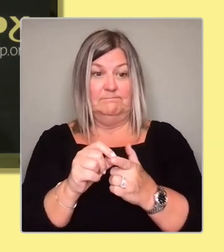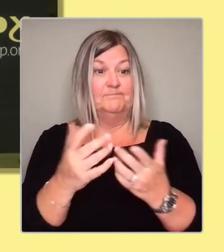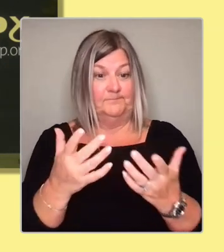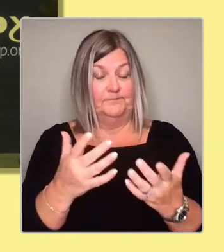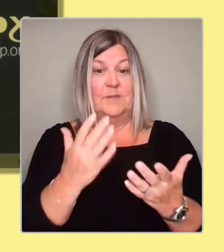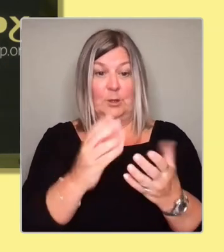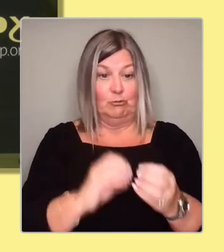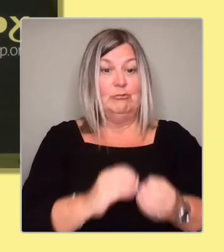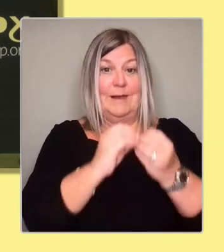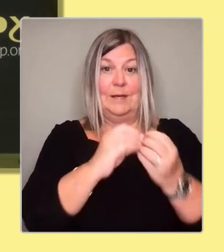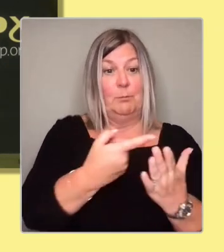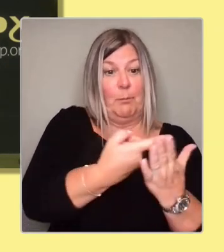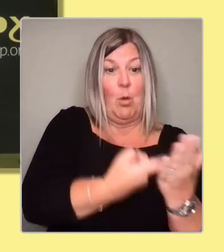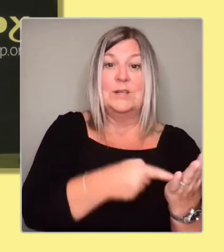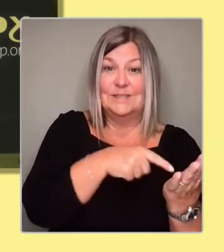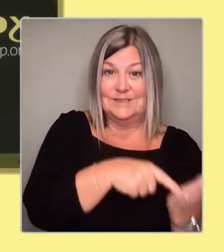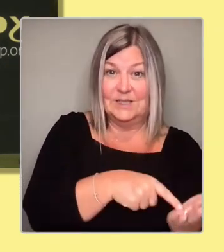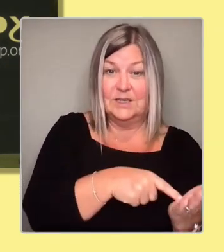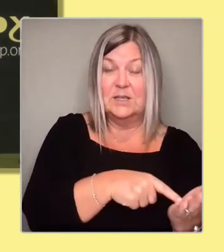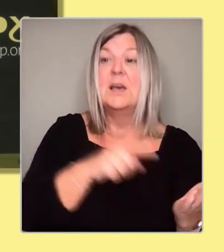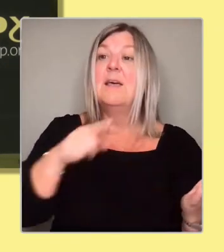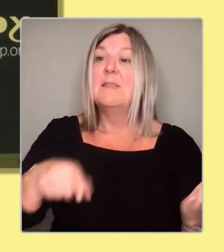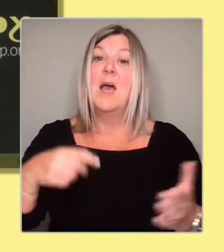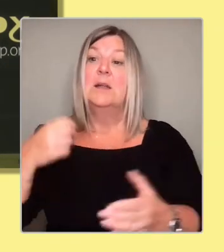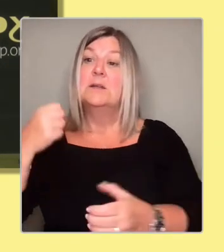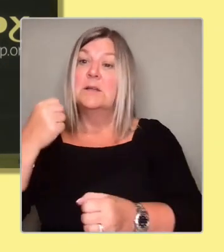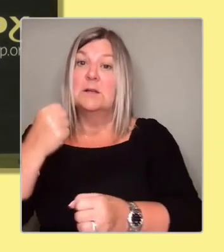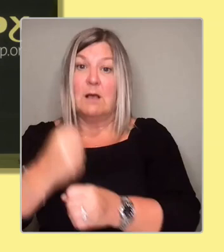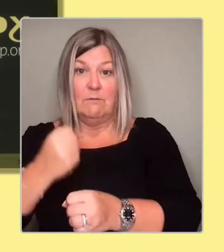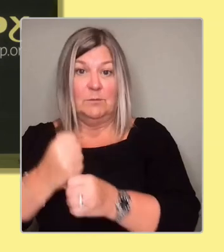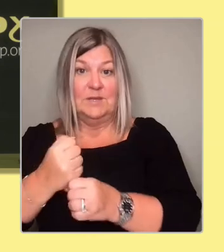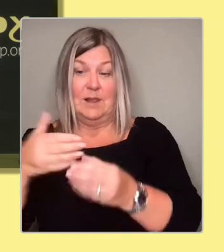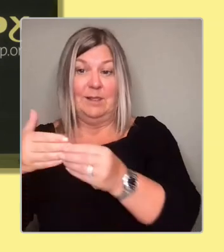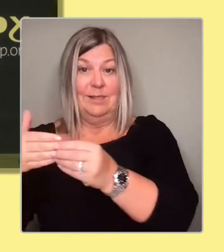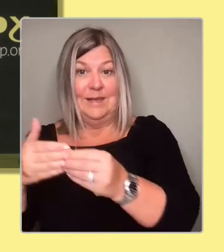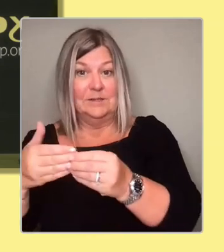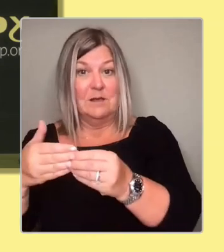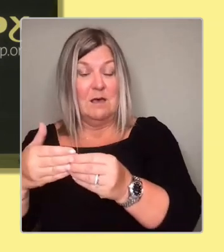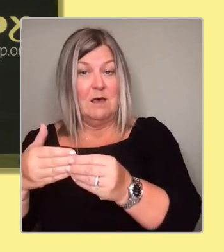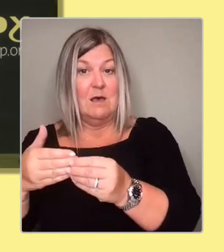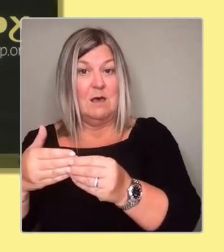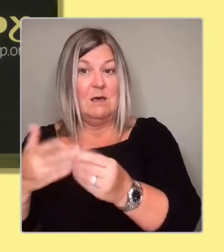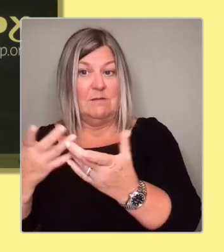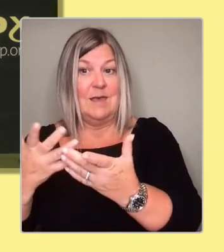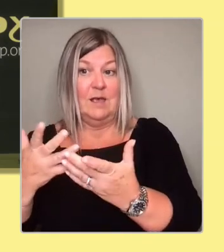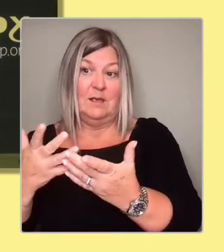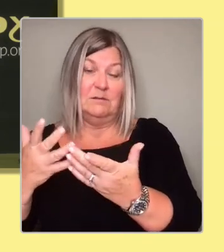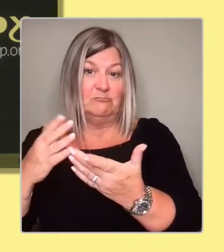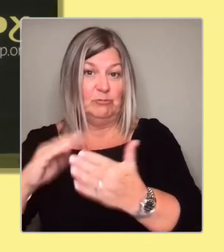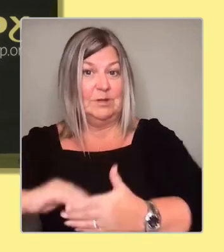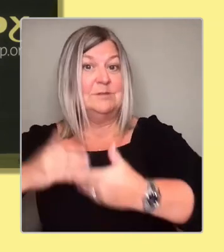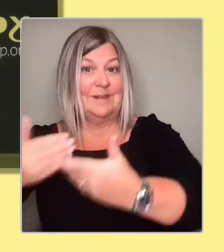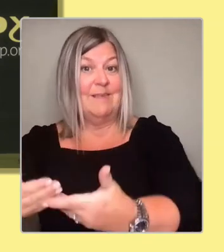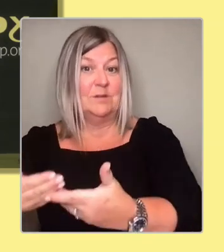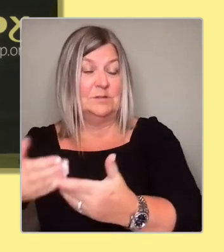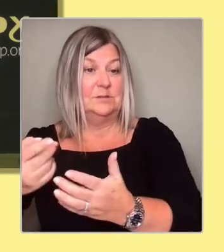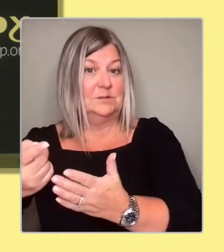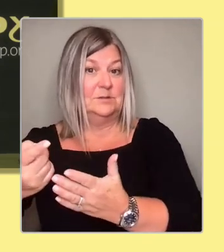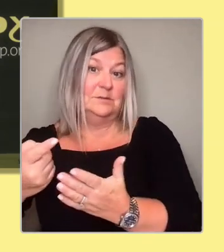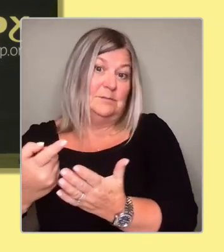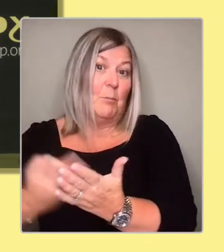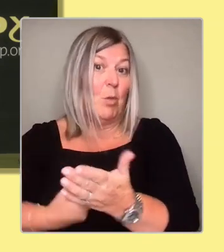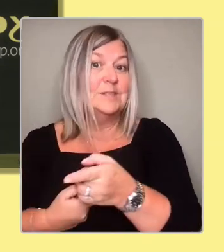enacts and delivers those policies. And that's the approach that we need to take. And in terms of you asked about two ways of